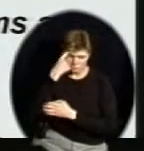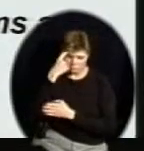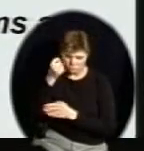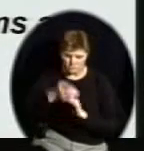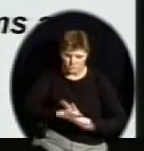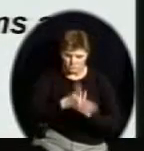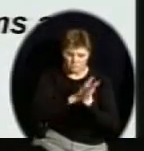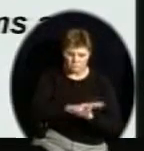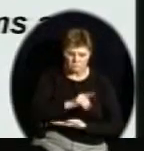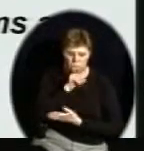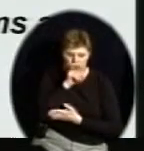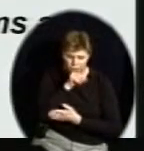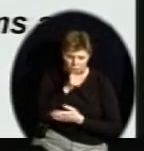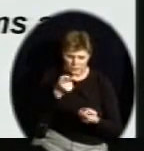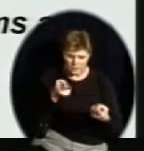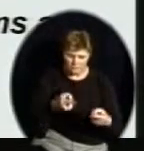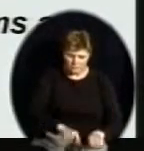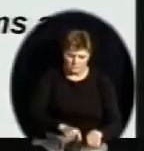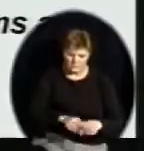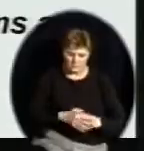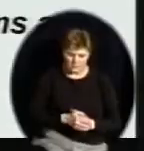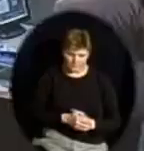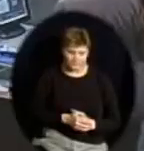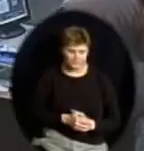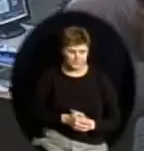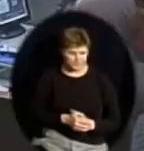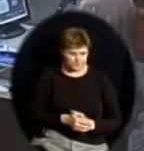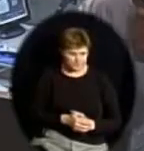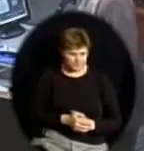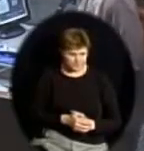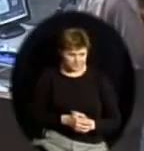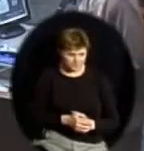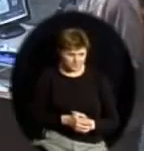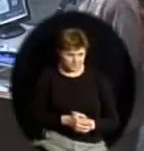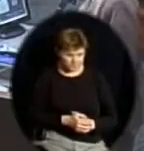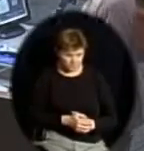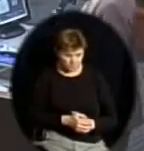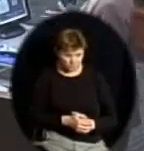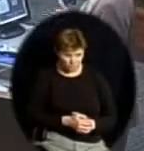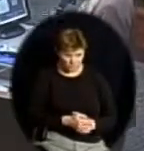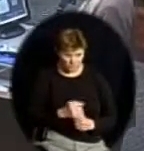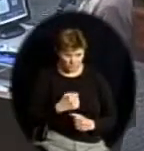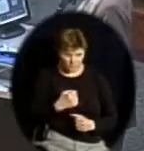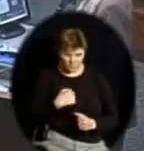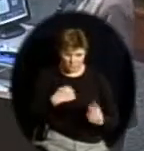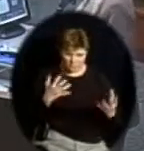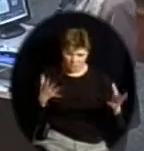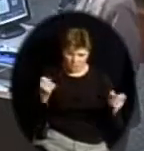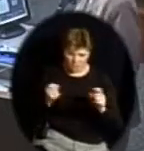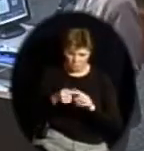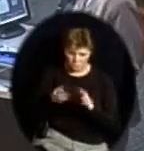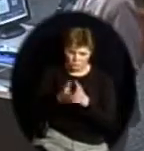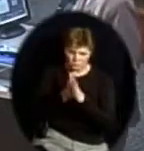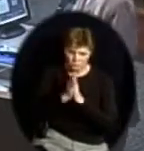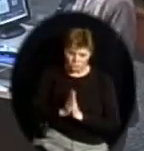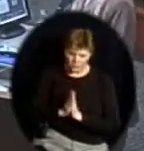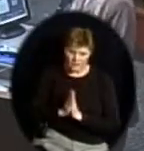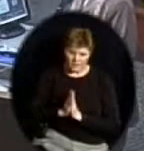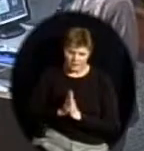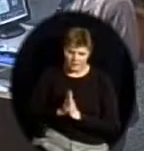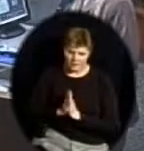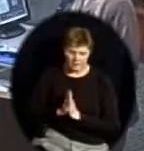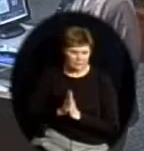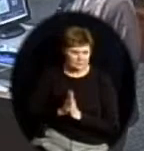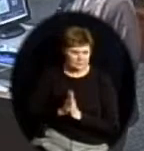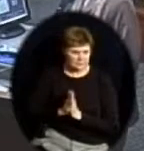that are here that contributed to this. We just thought it would be faster if only one person did it. Would stand that help to come off with a really great